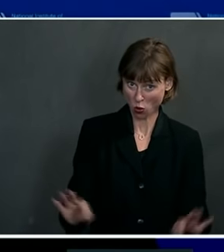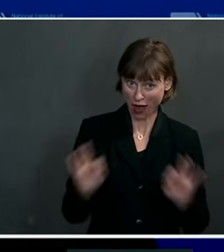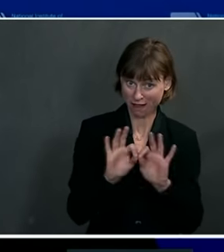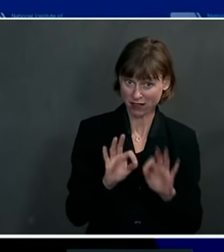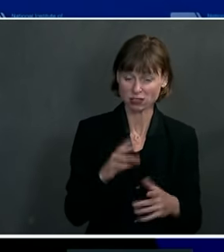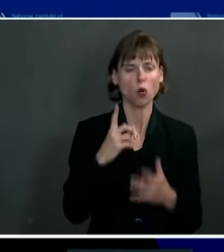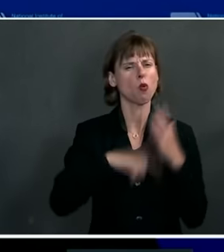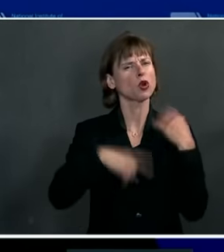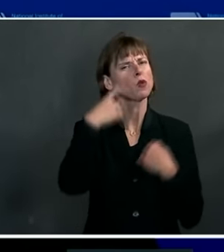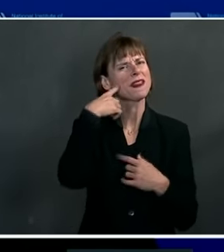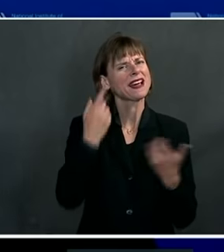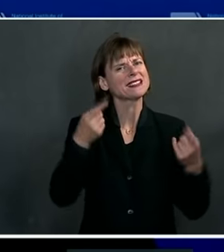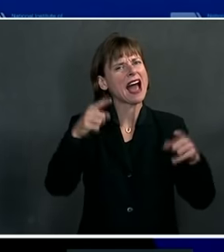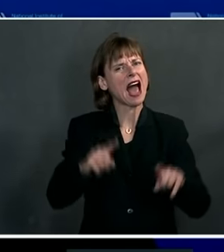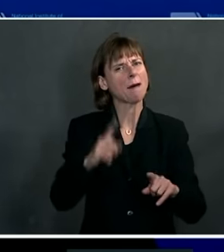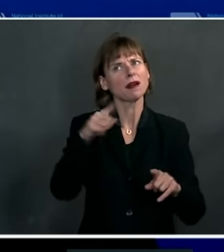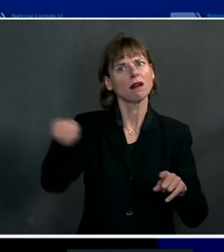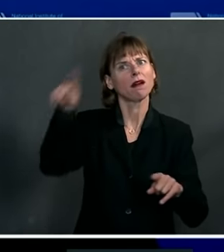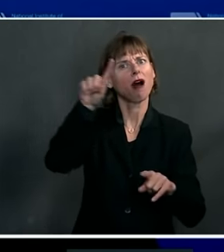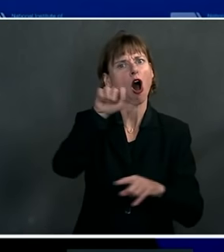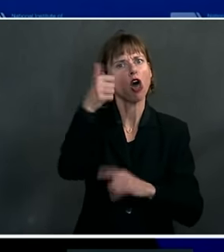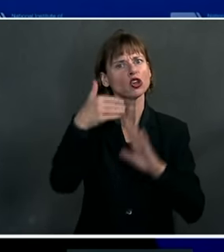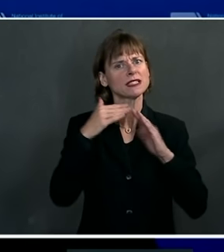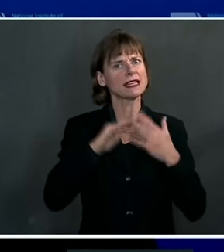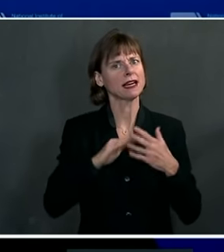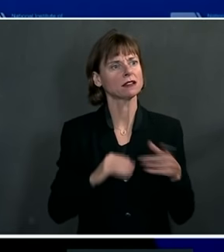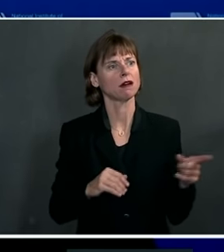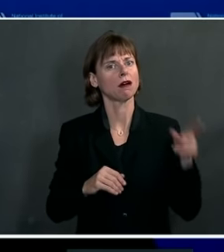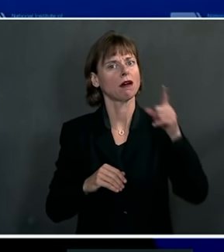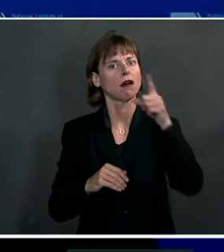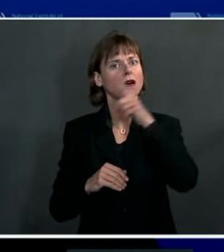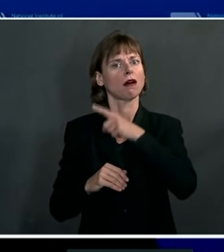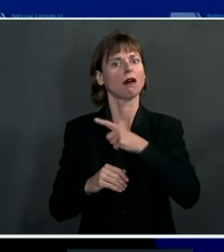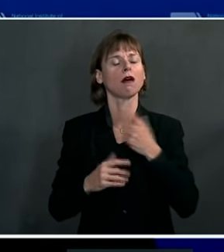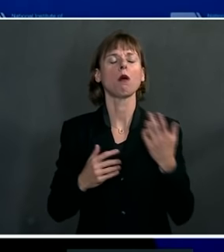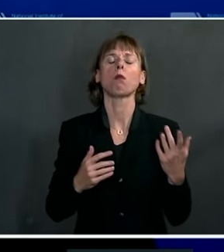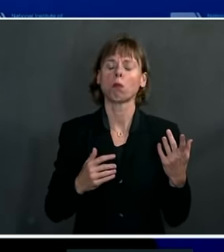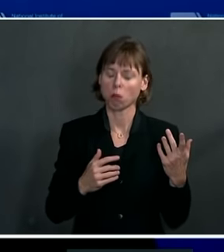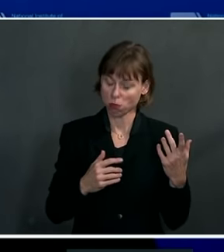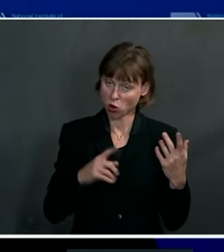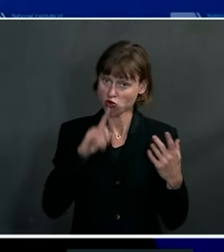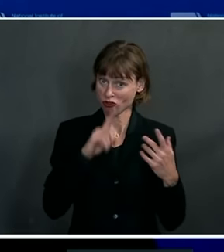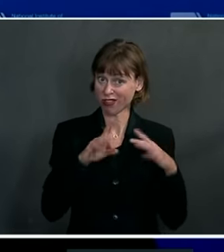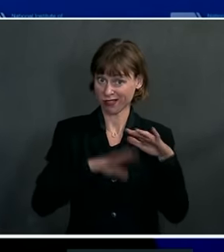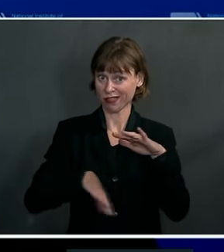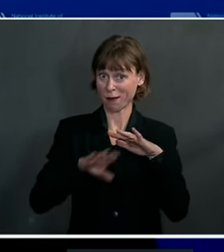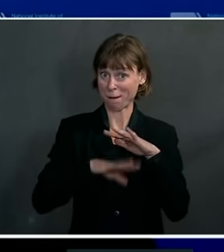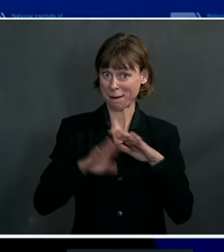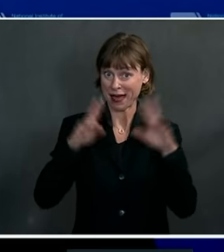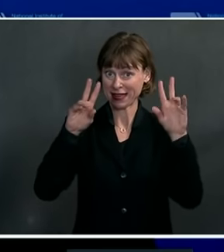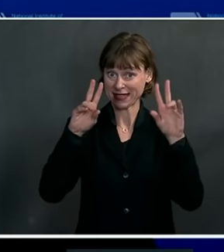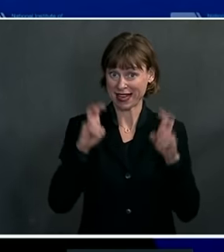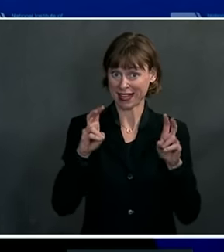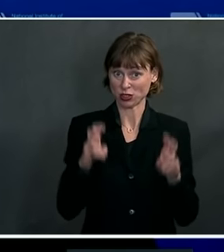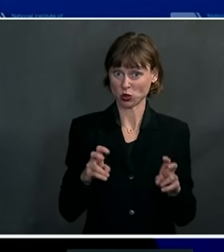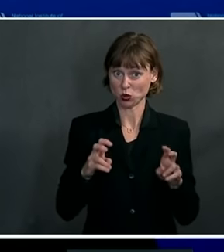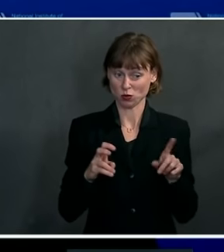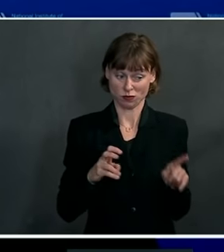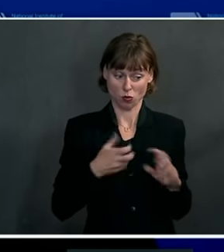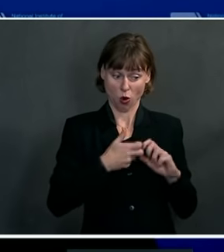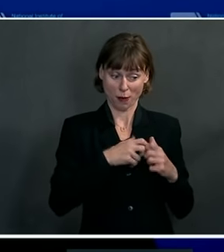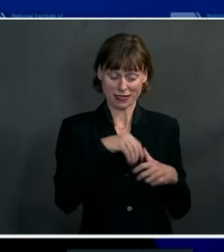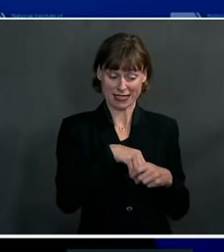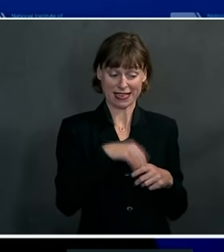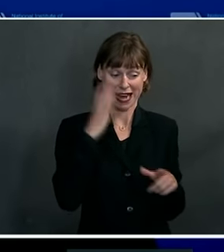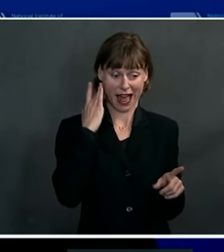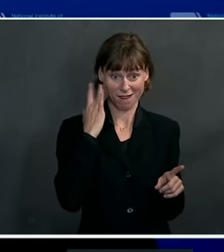think is happening in other cities? I think what the underlying issues that are going on in California and